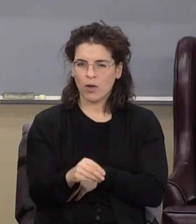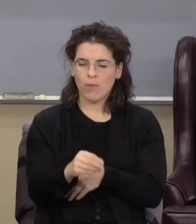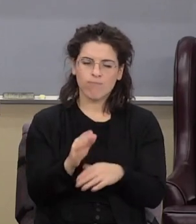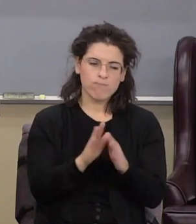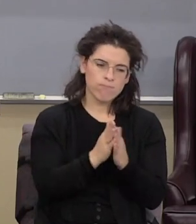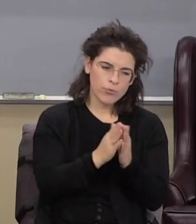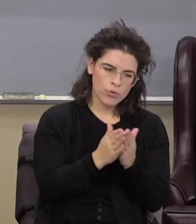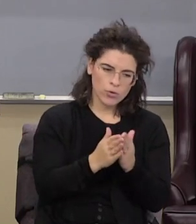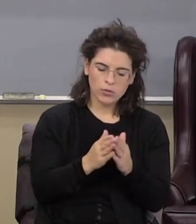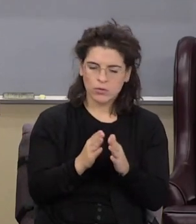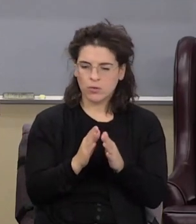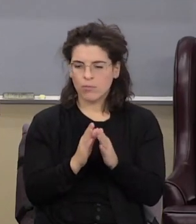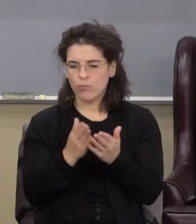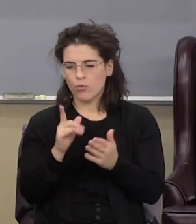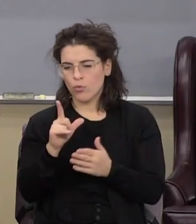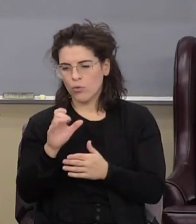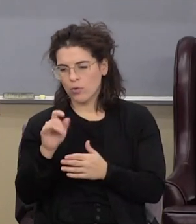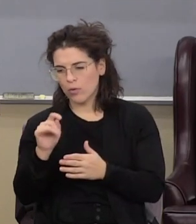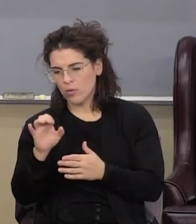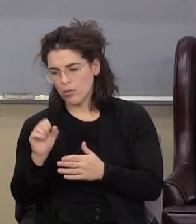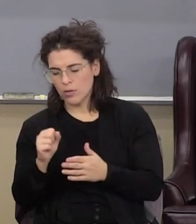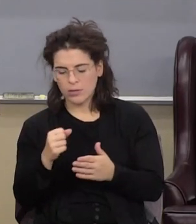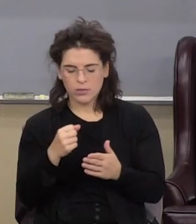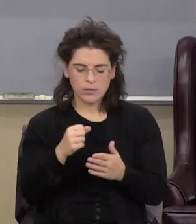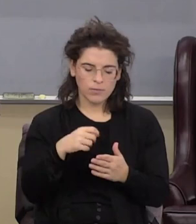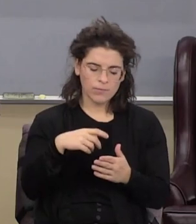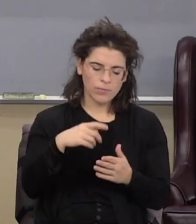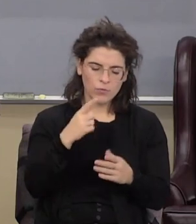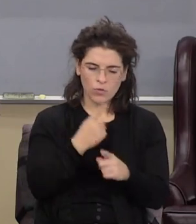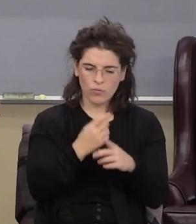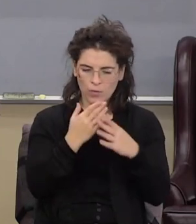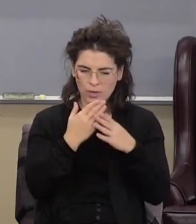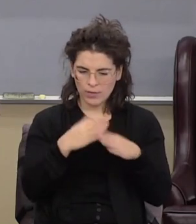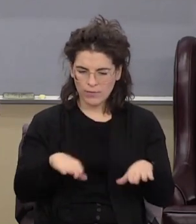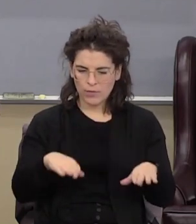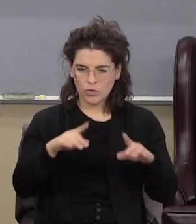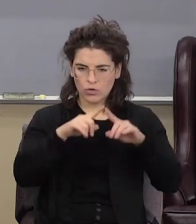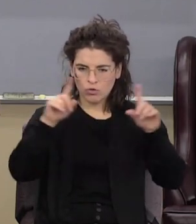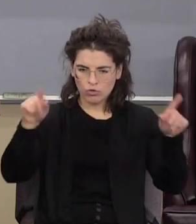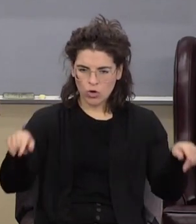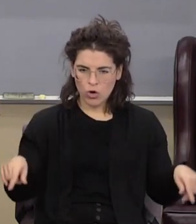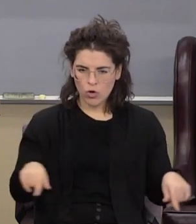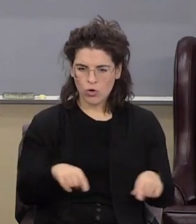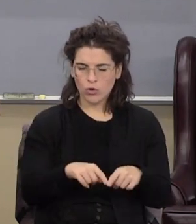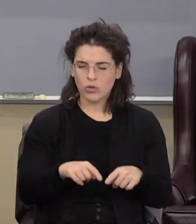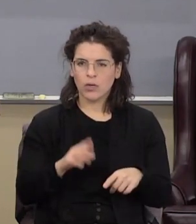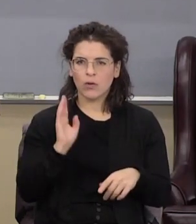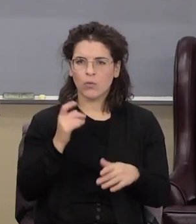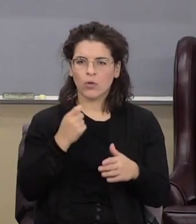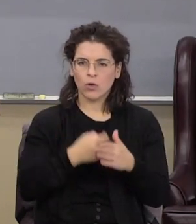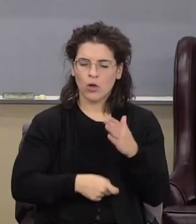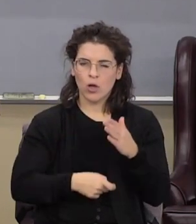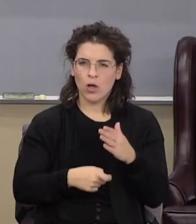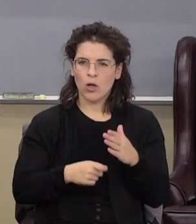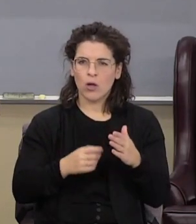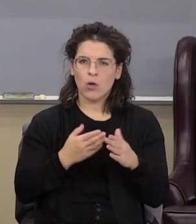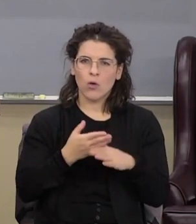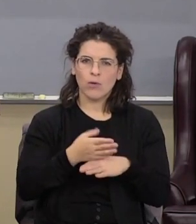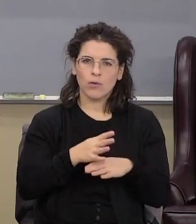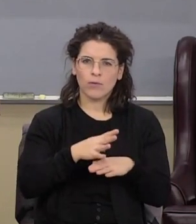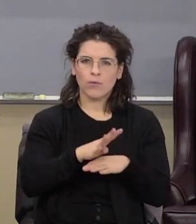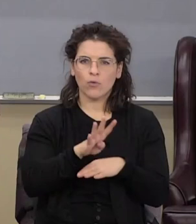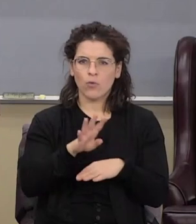Books, booklets, and so forth, pamphlets, the right division charts, and so forth. And it's going to cost over